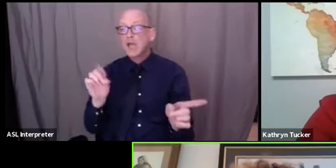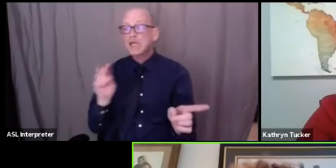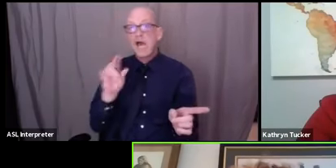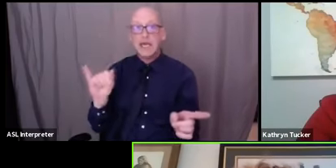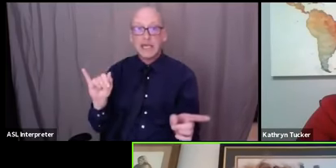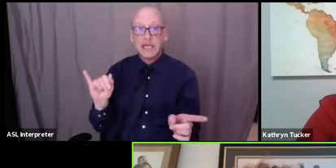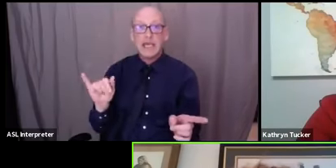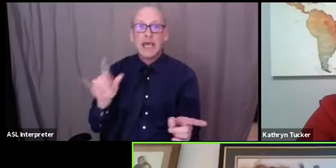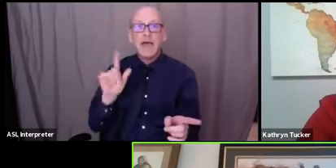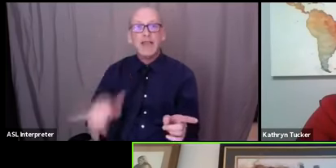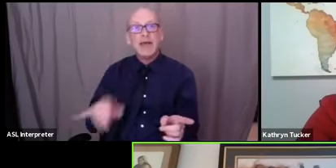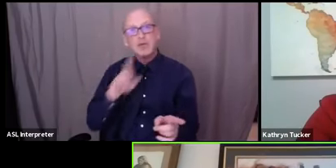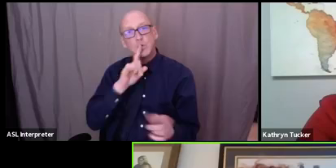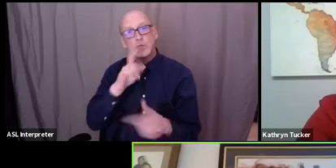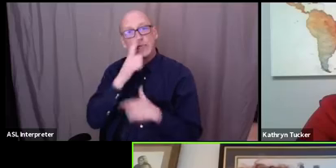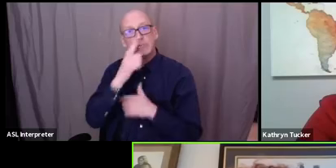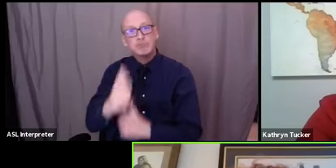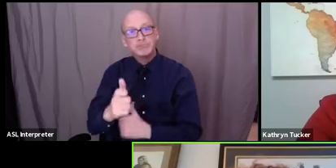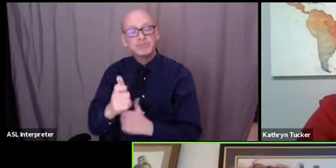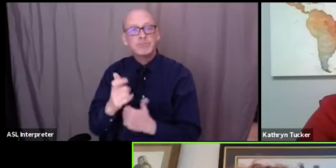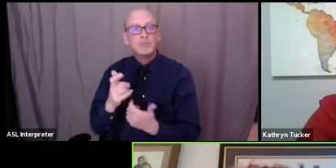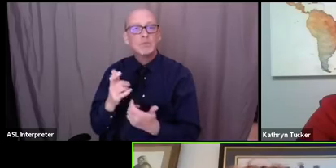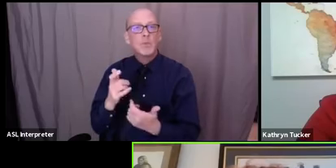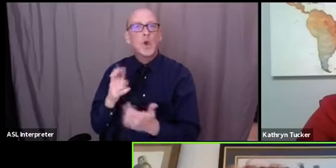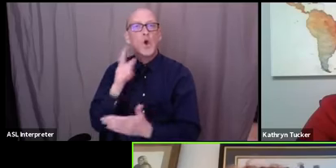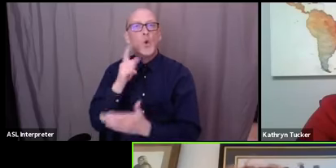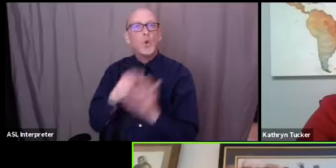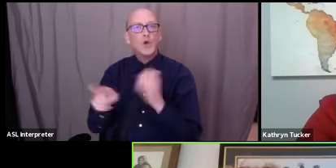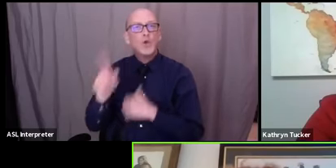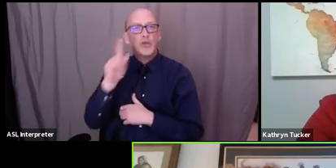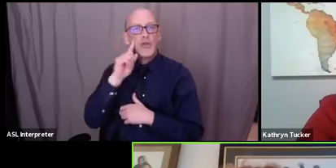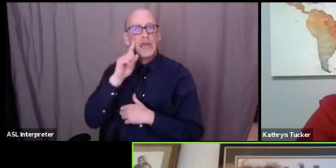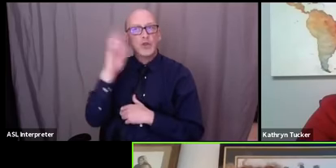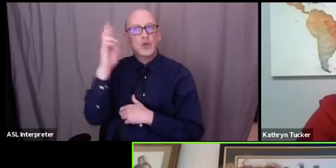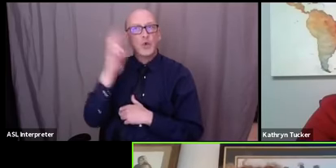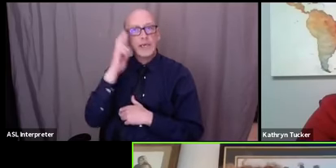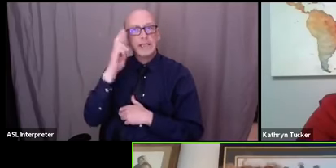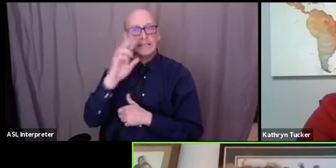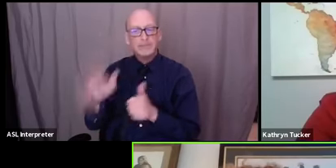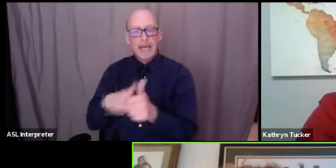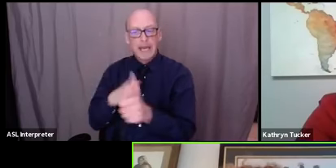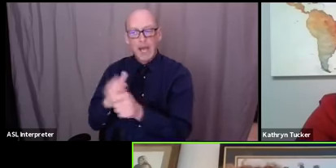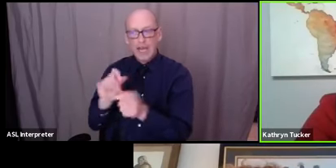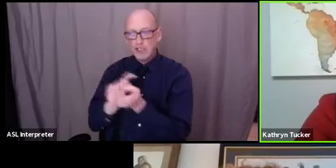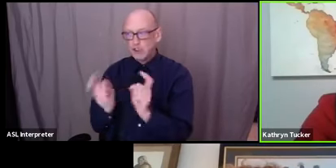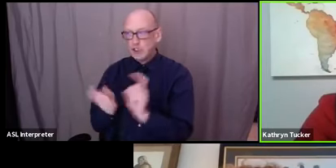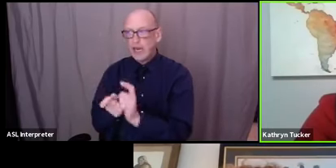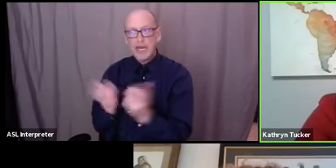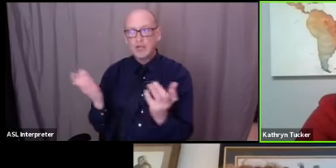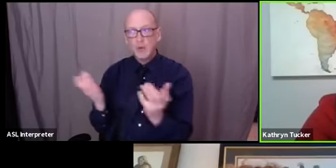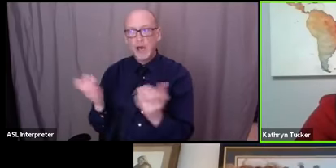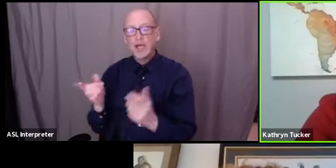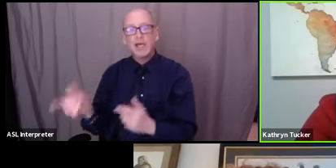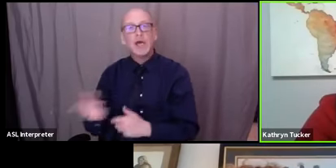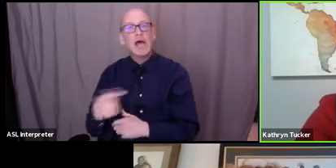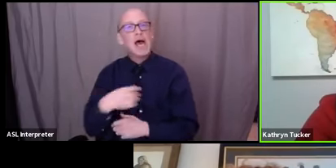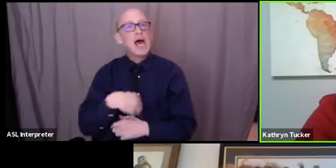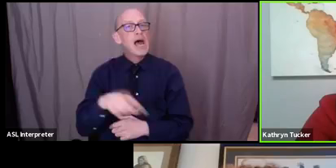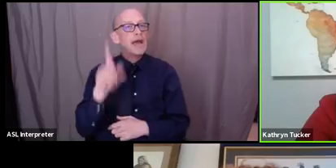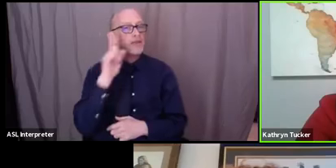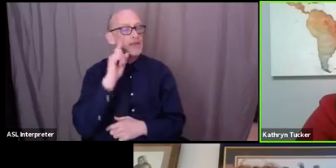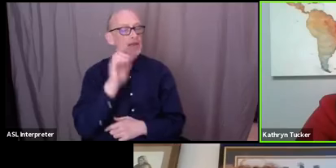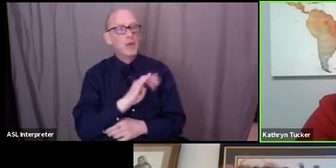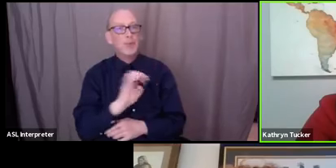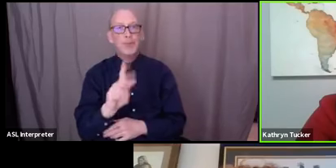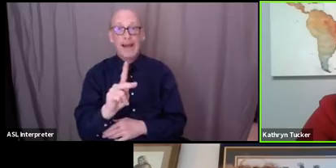really interesting is there what do you think the rationale behind that change is well i think that the banks are taking on a tremendous